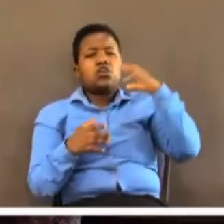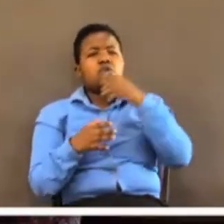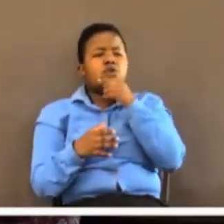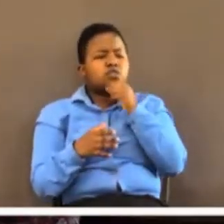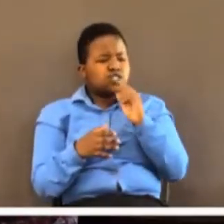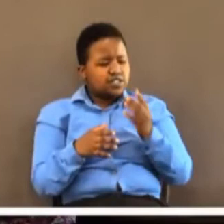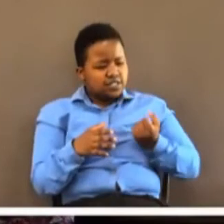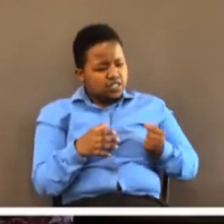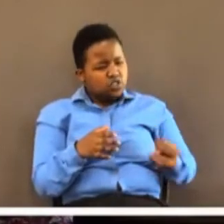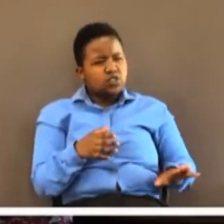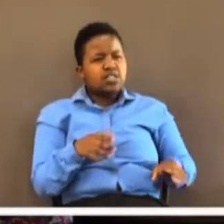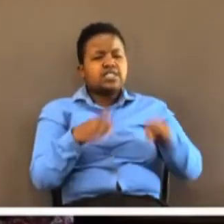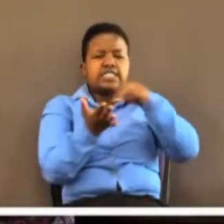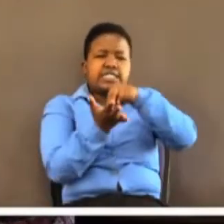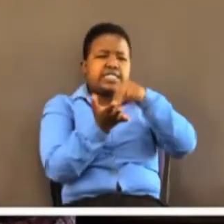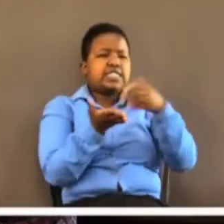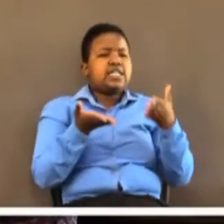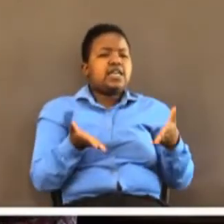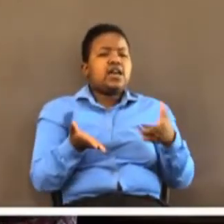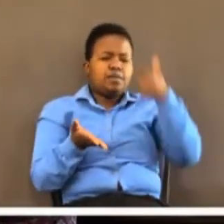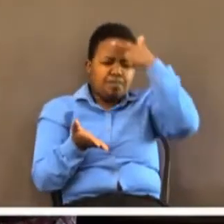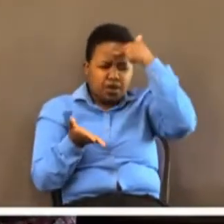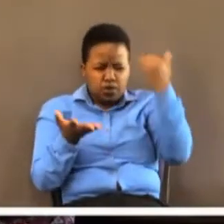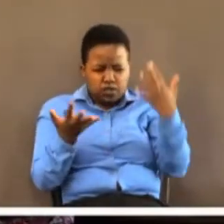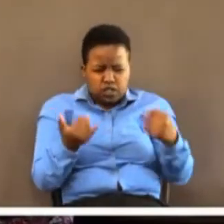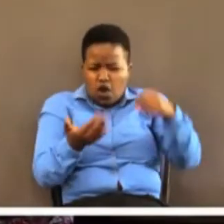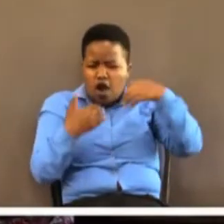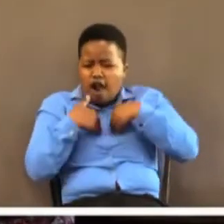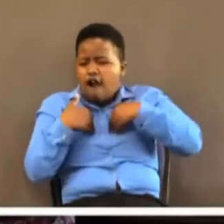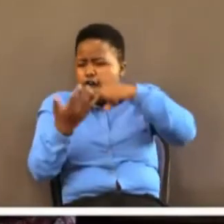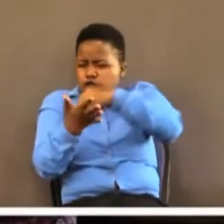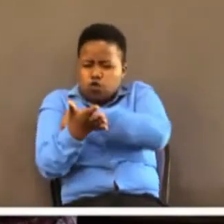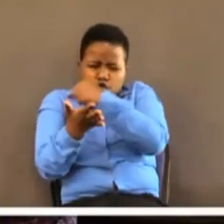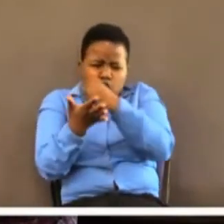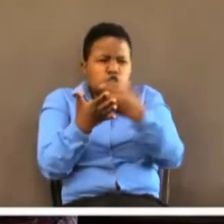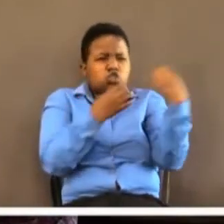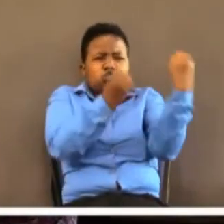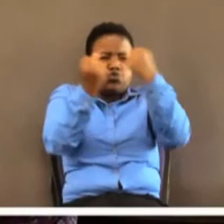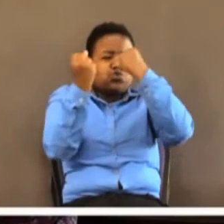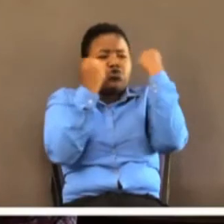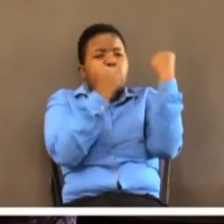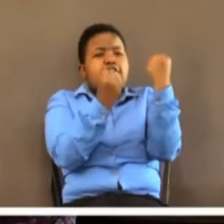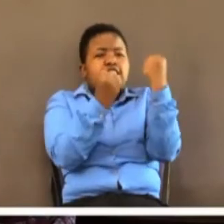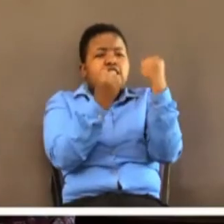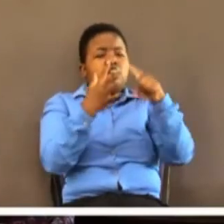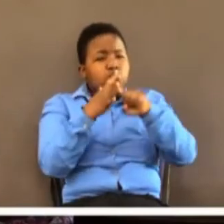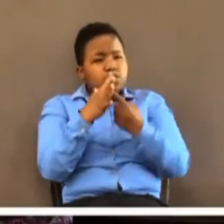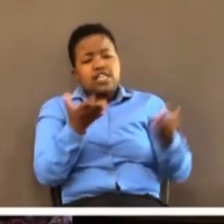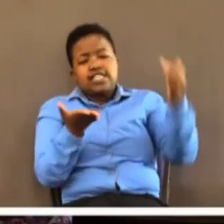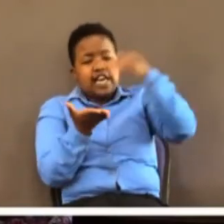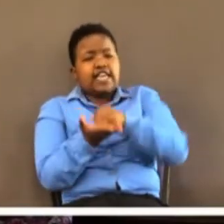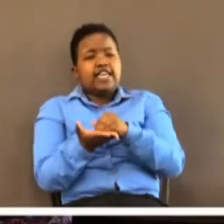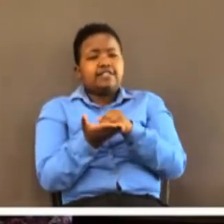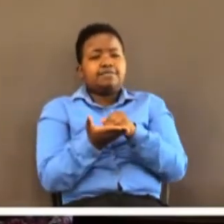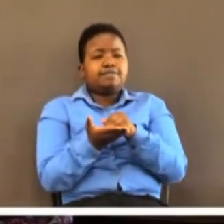daughters are studying. Because they need the grace and the strength to start all over again.